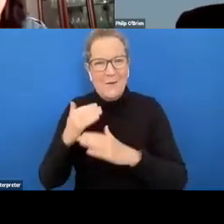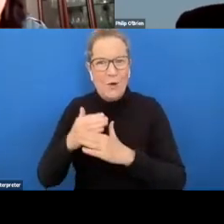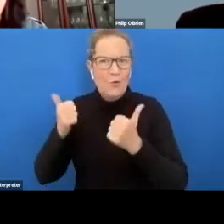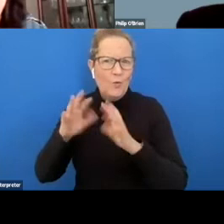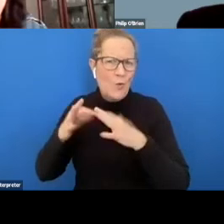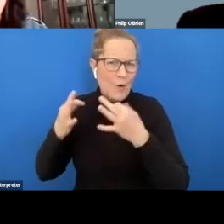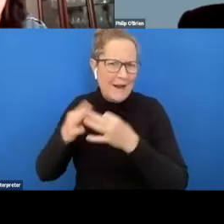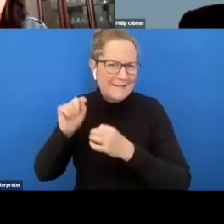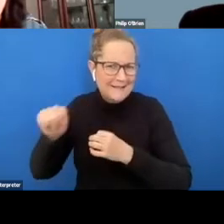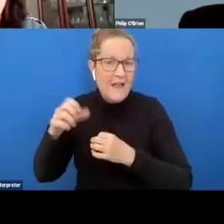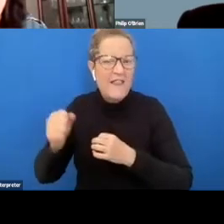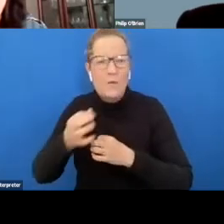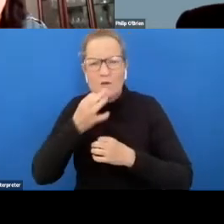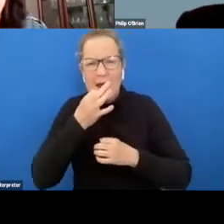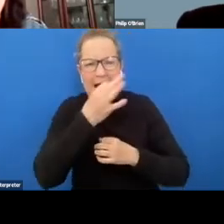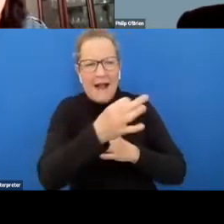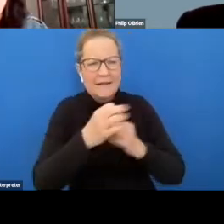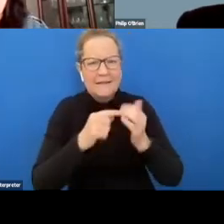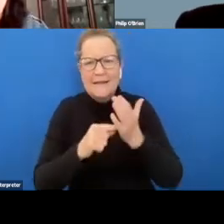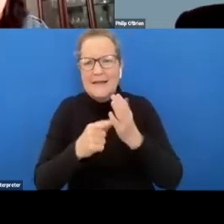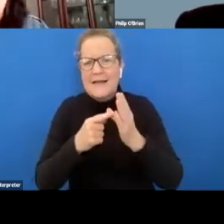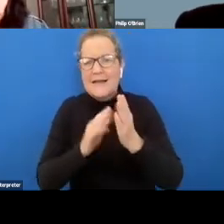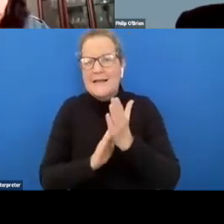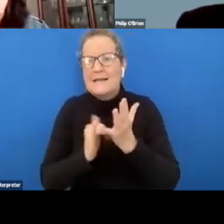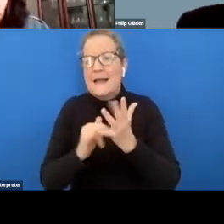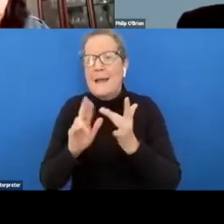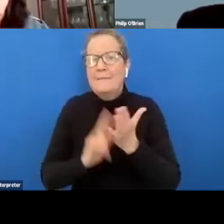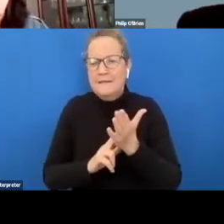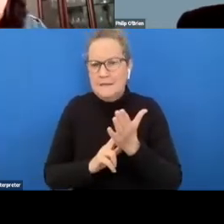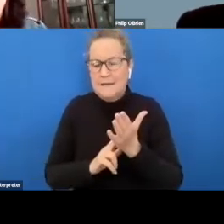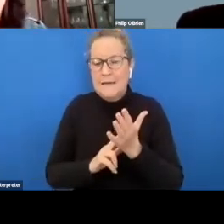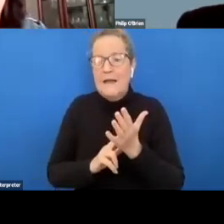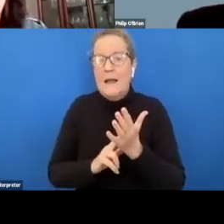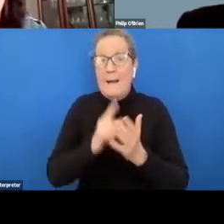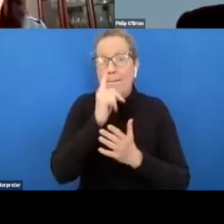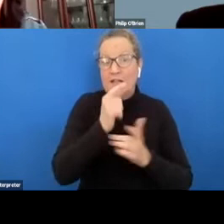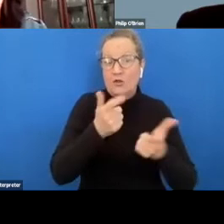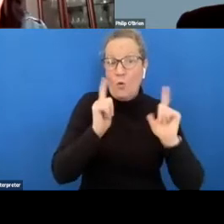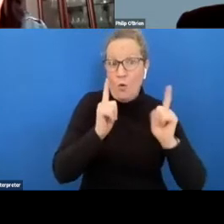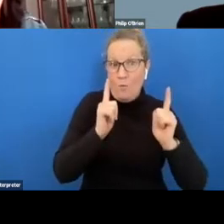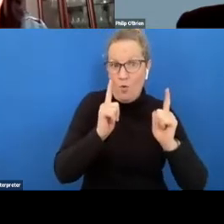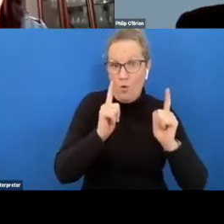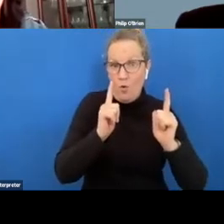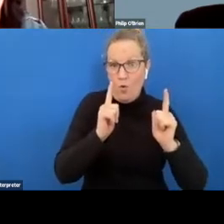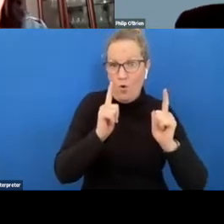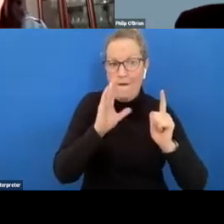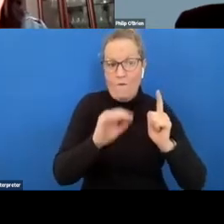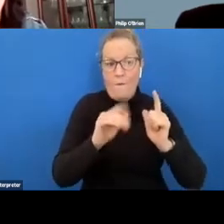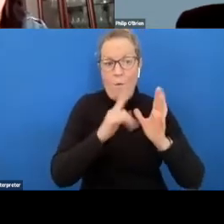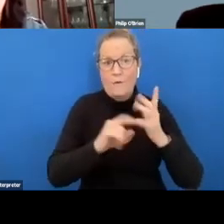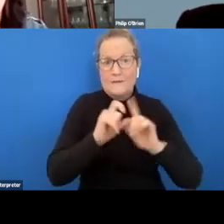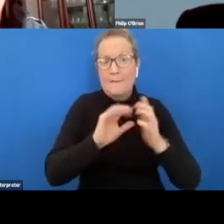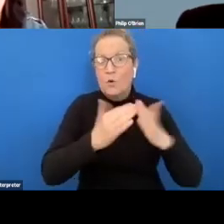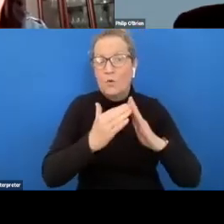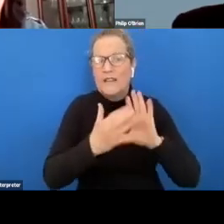they've got a question for tamsin around how we can connect with potential employees from the autism asbergers community um